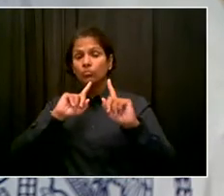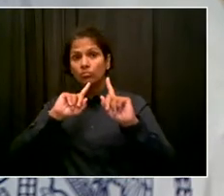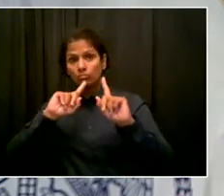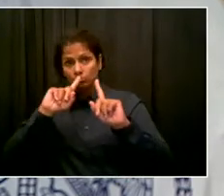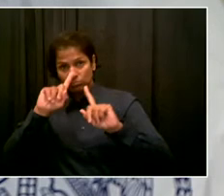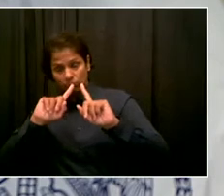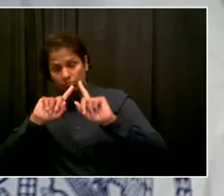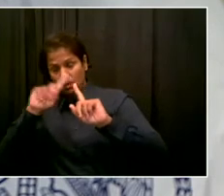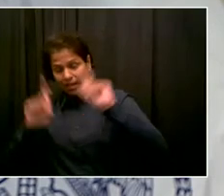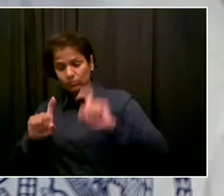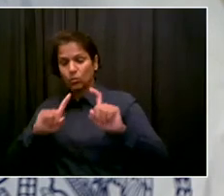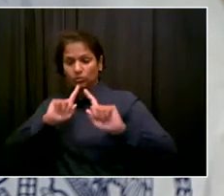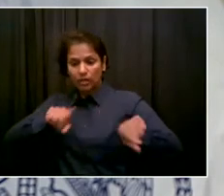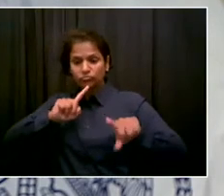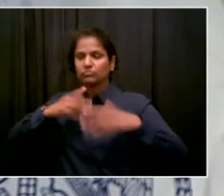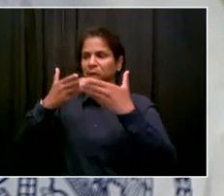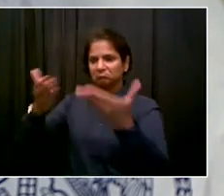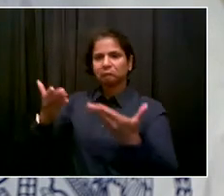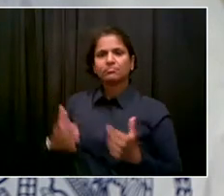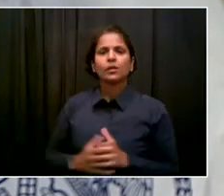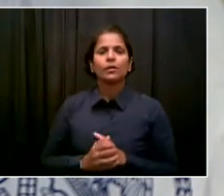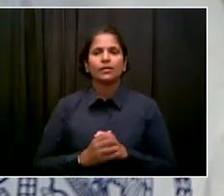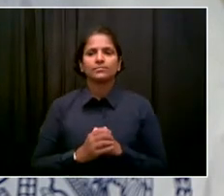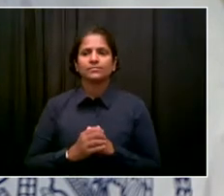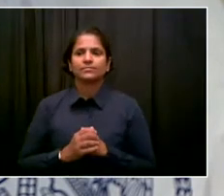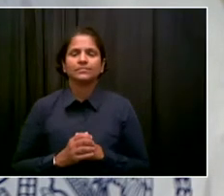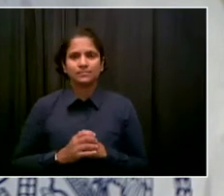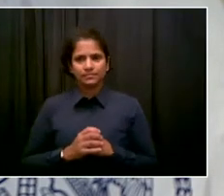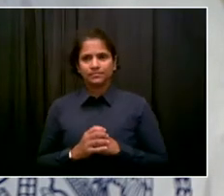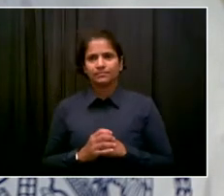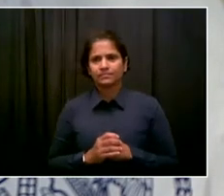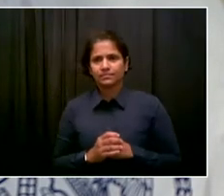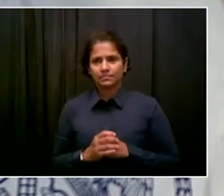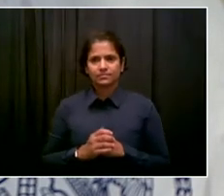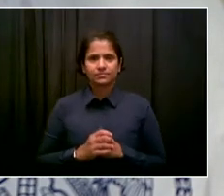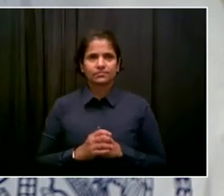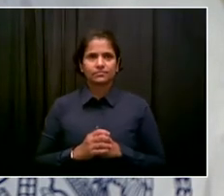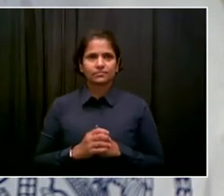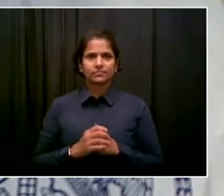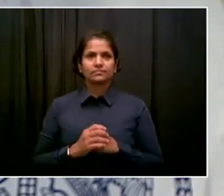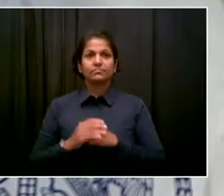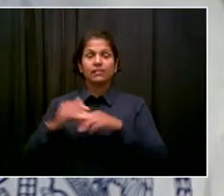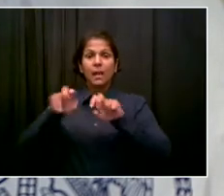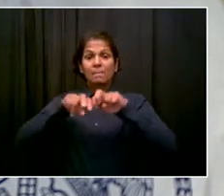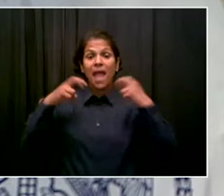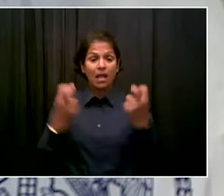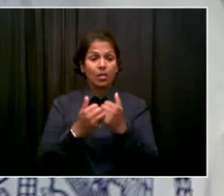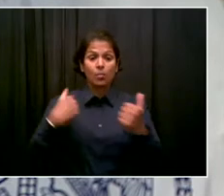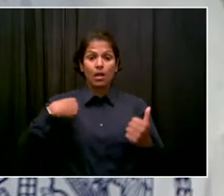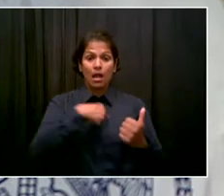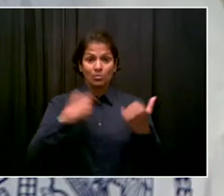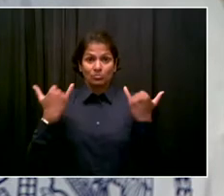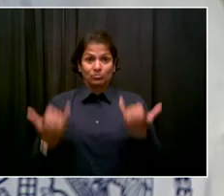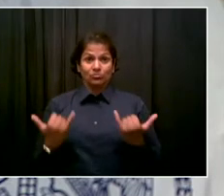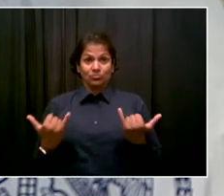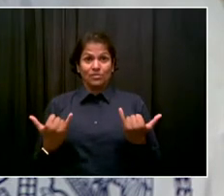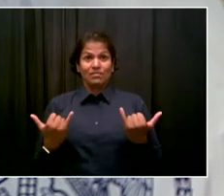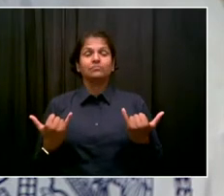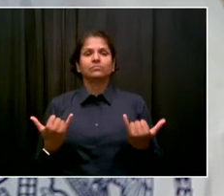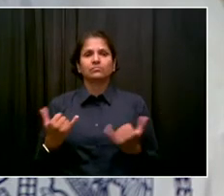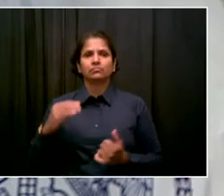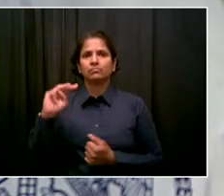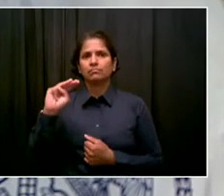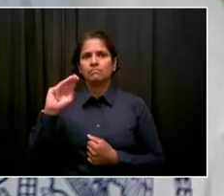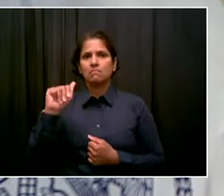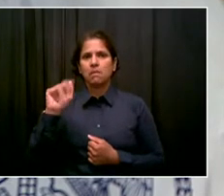and outlet of each journalist. We'll now begin our Q&A. As a reminder, we're joined today by Marcus Solaire, the director of the mayor's